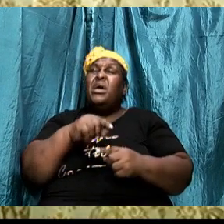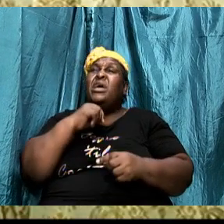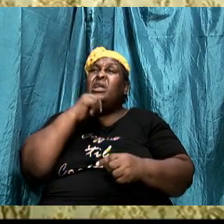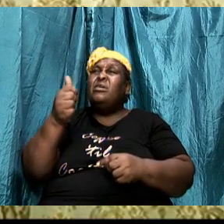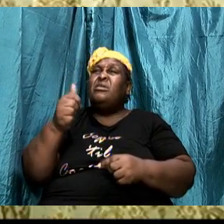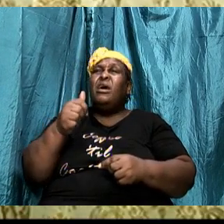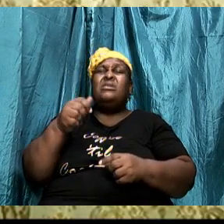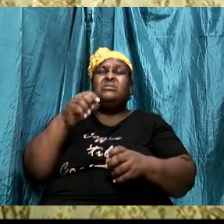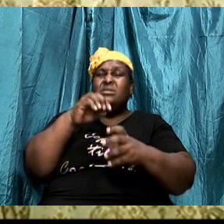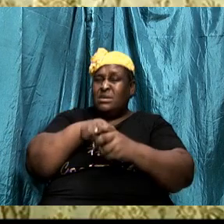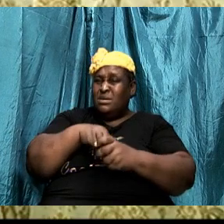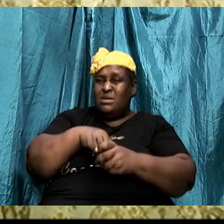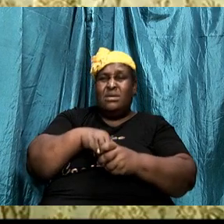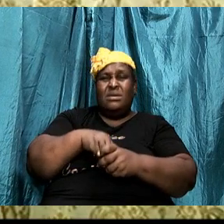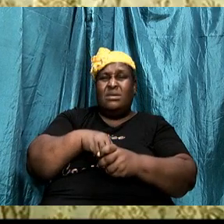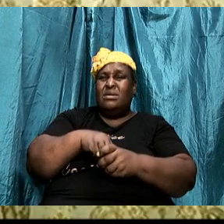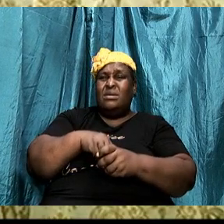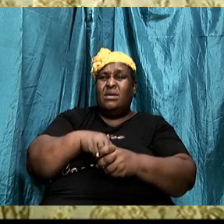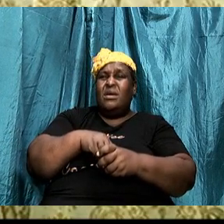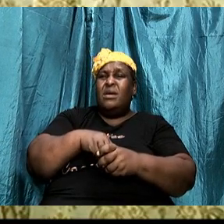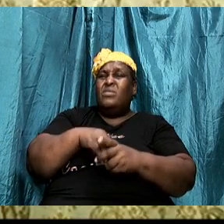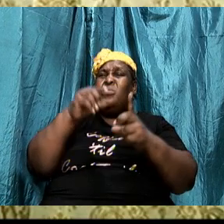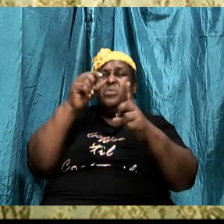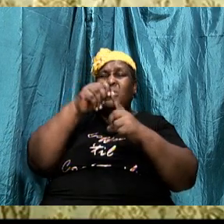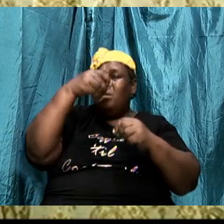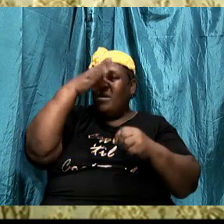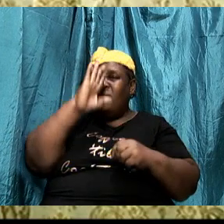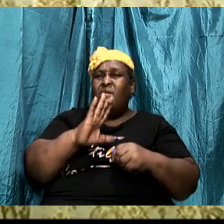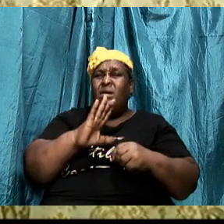easily held captive.